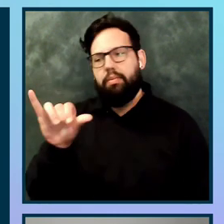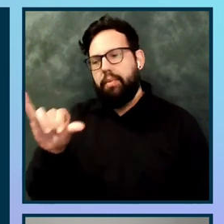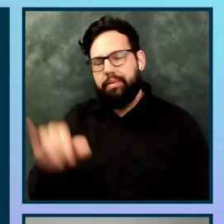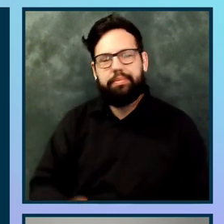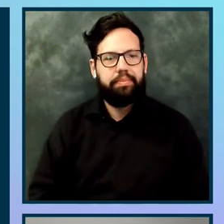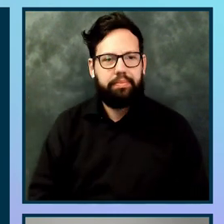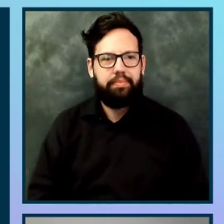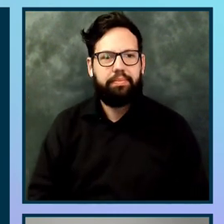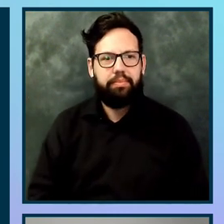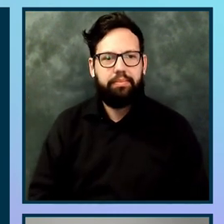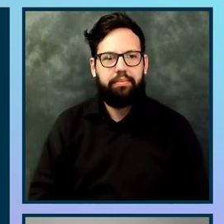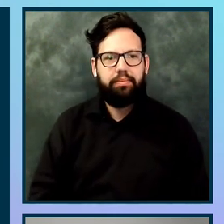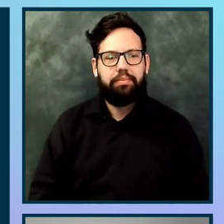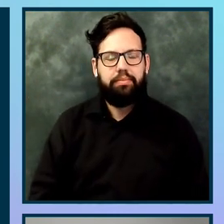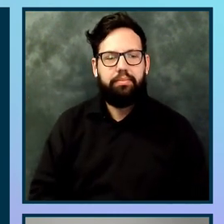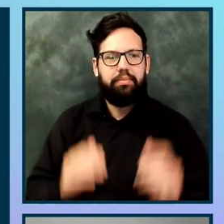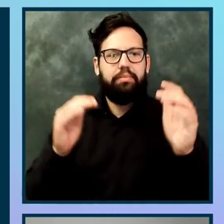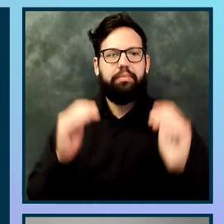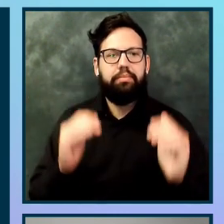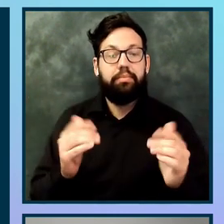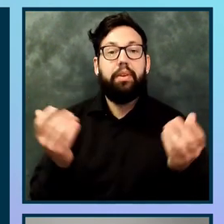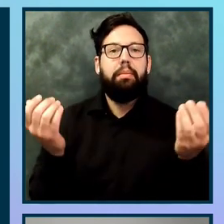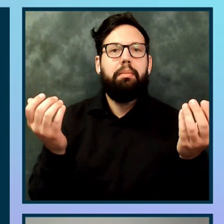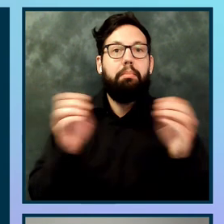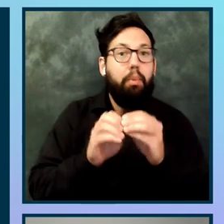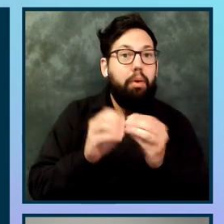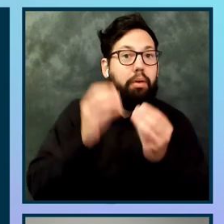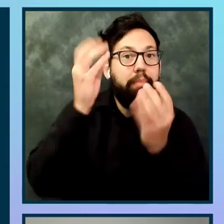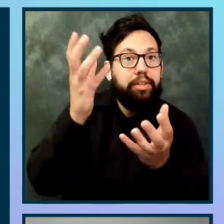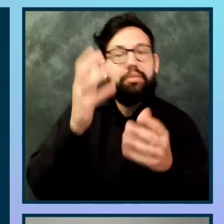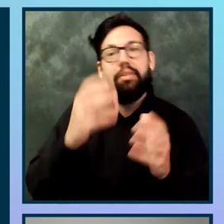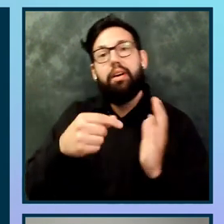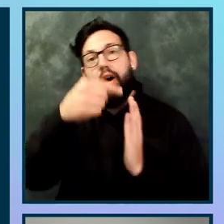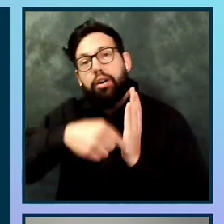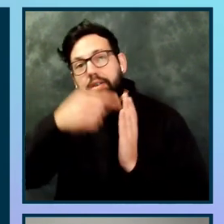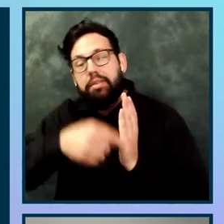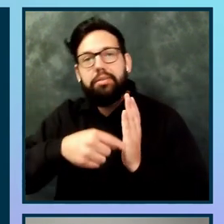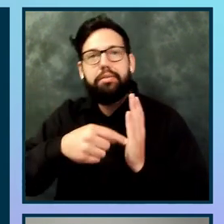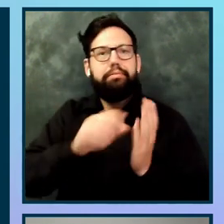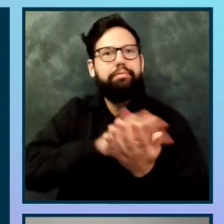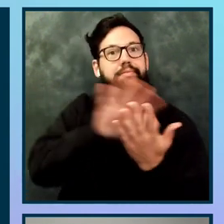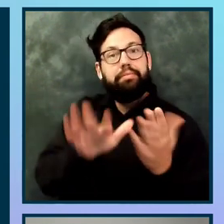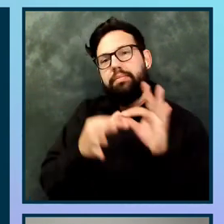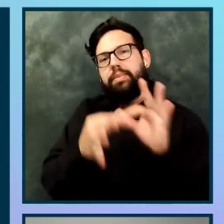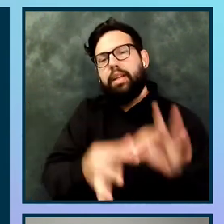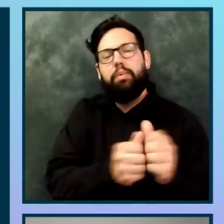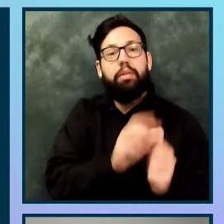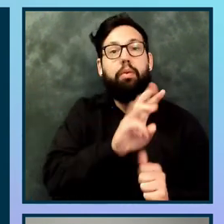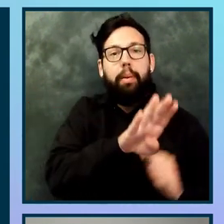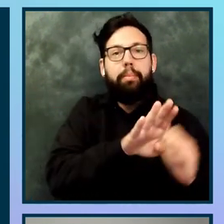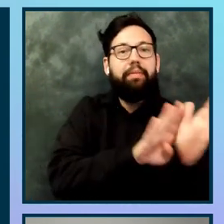You can find more articles mainly about accessibility and web development in my website,